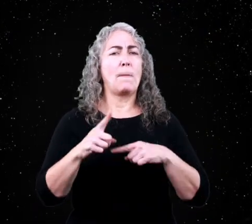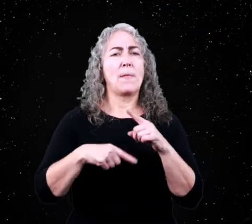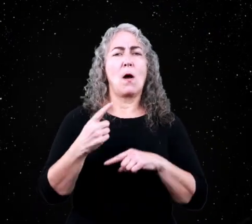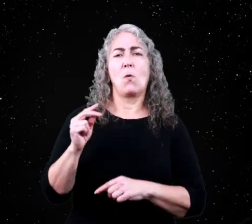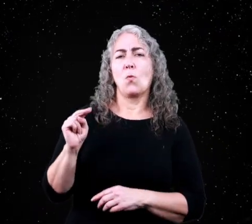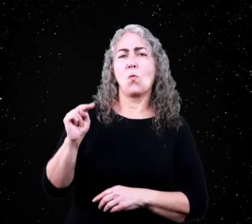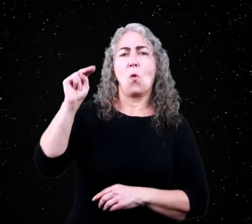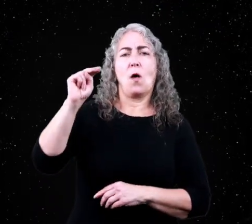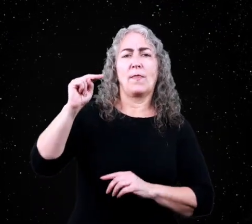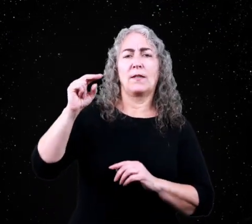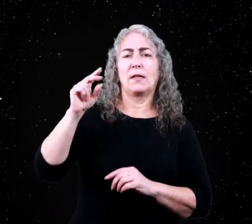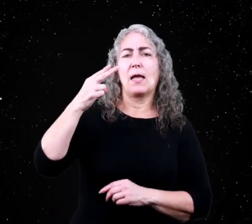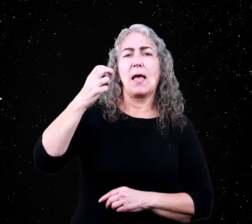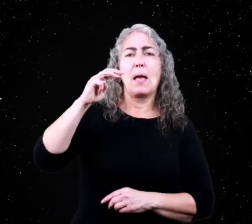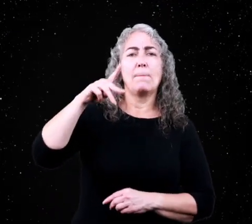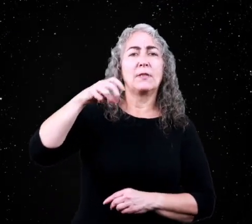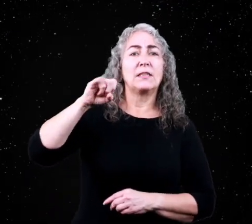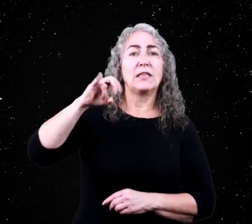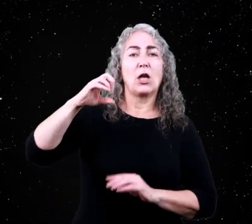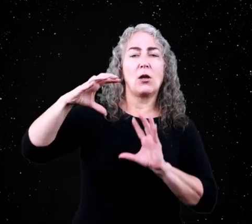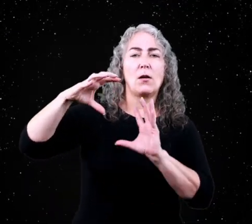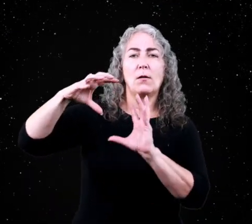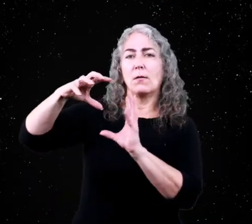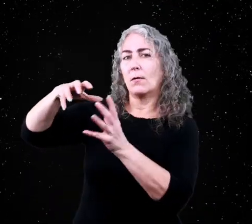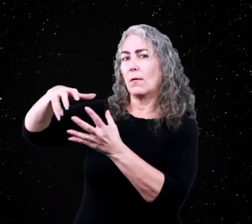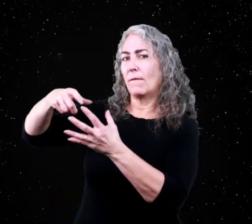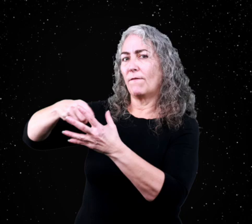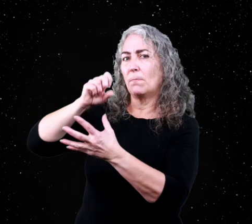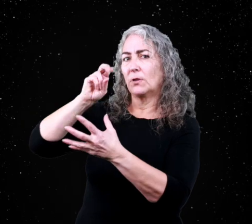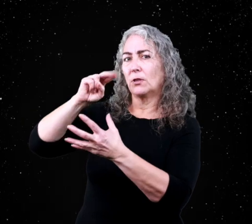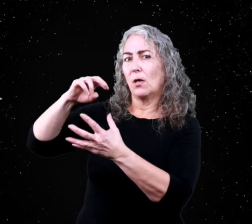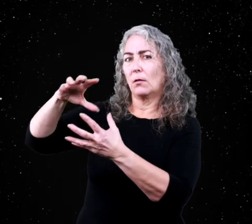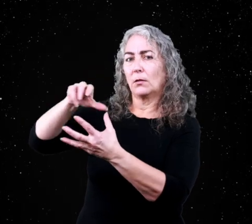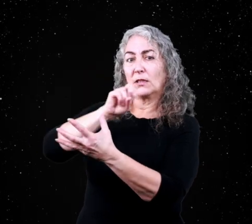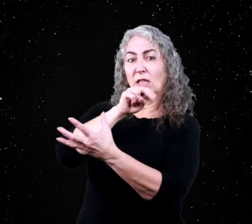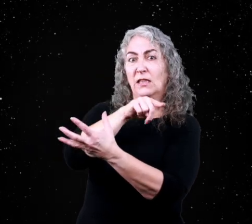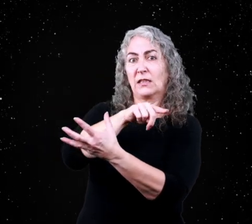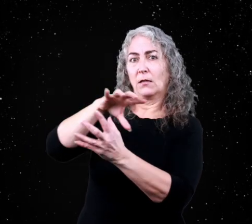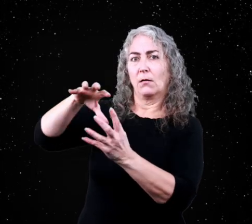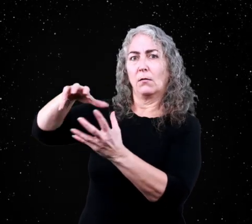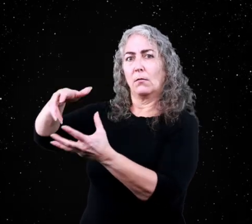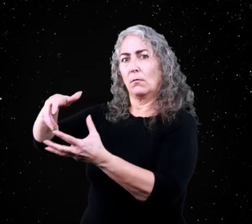And what about when the Northern Hemisphere is tilted away from the sun?